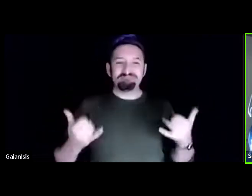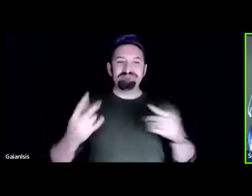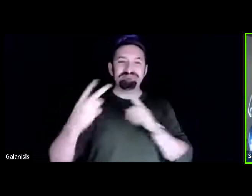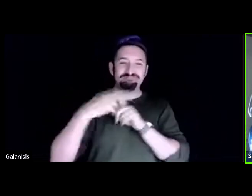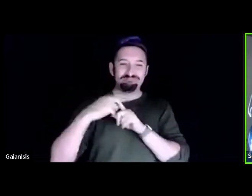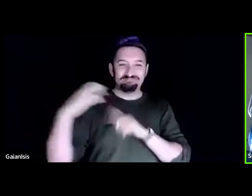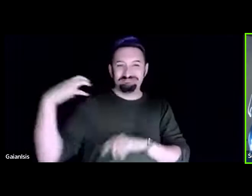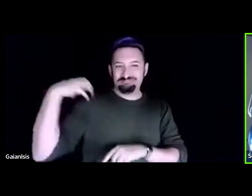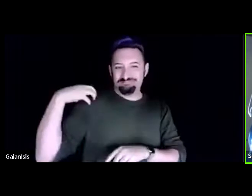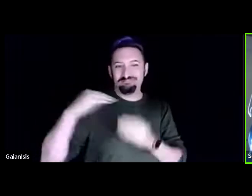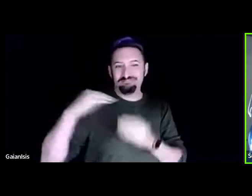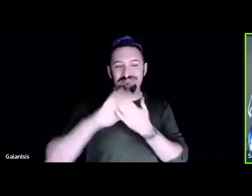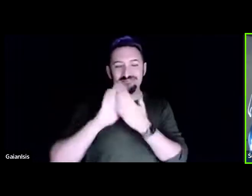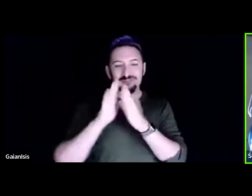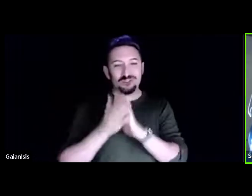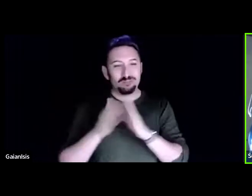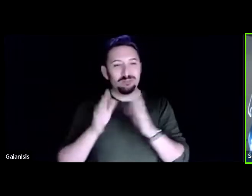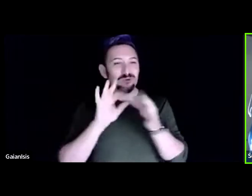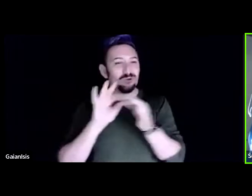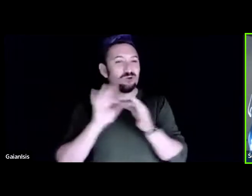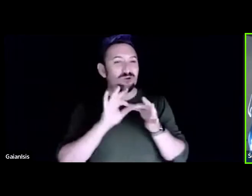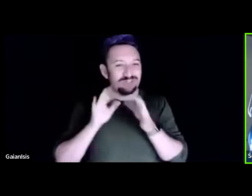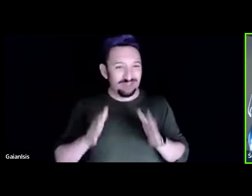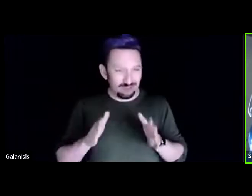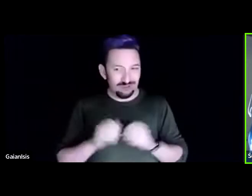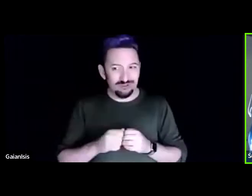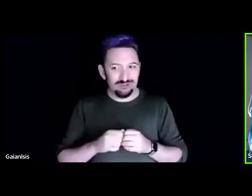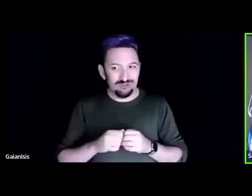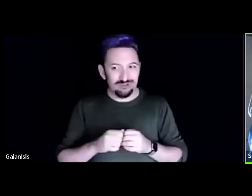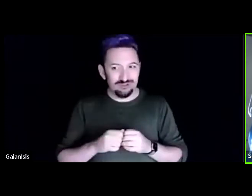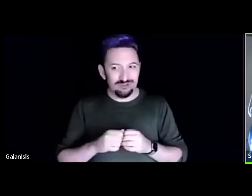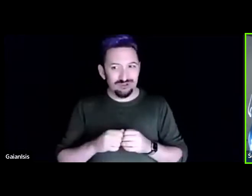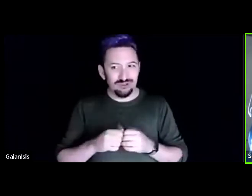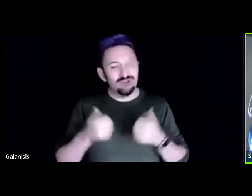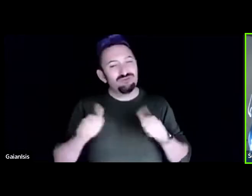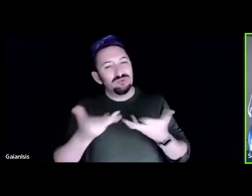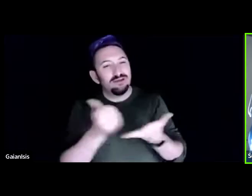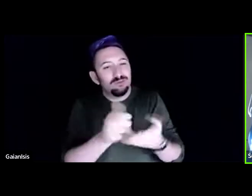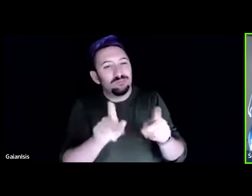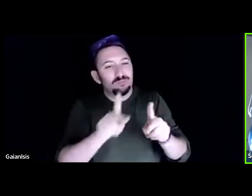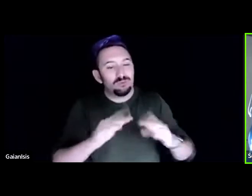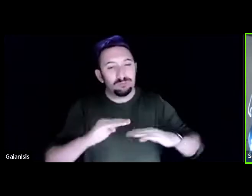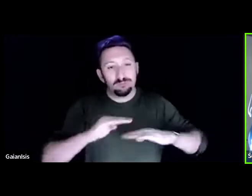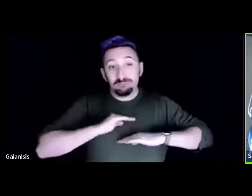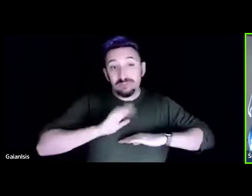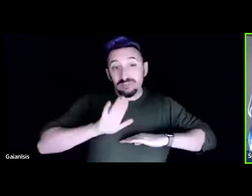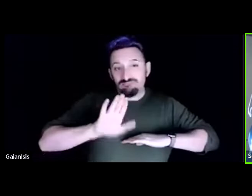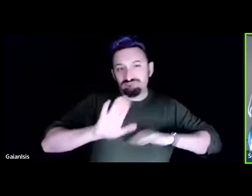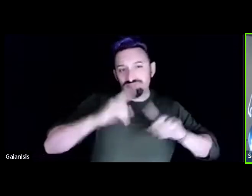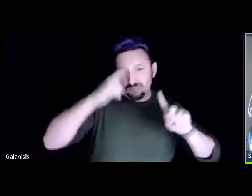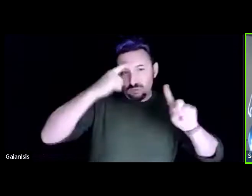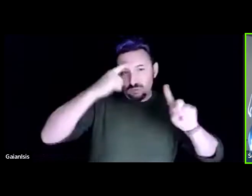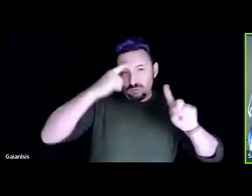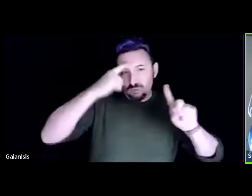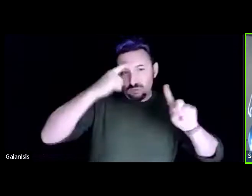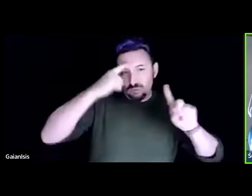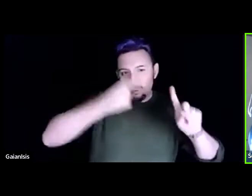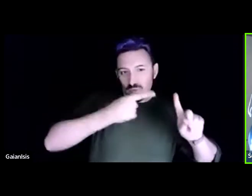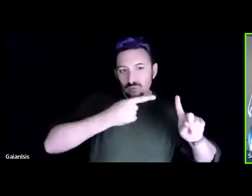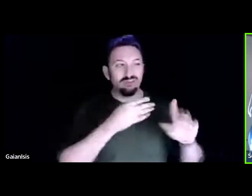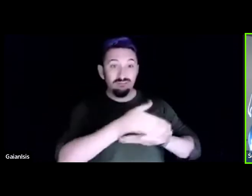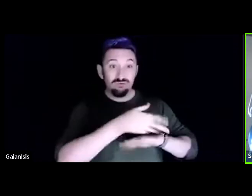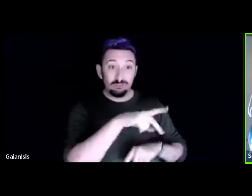meet their learning goals in permaculture after their PDC by developing skills connecting with internship